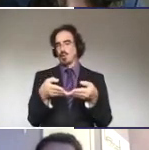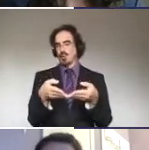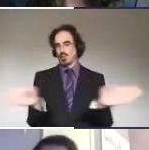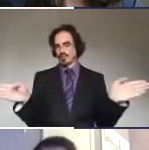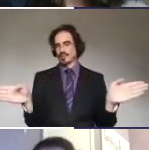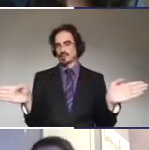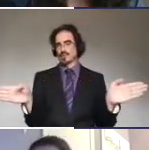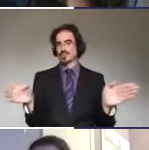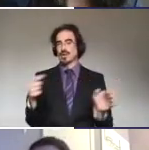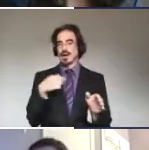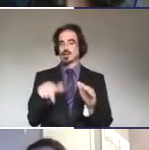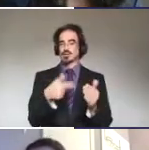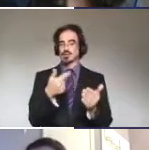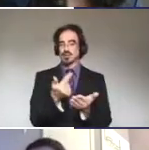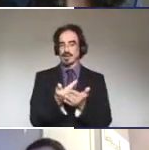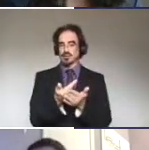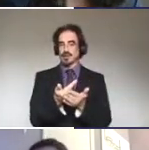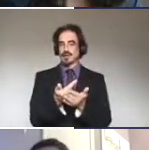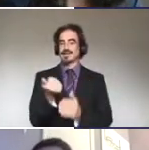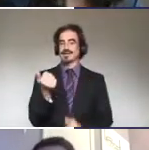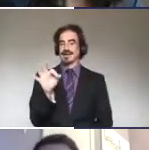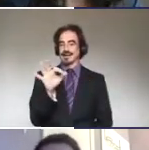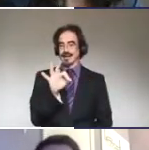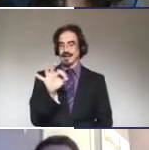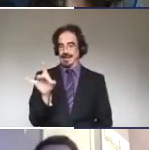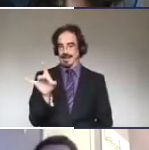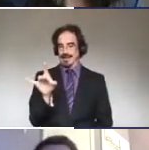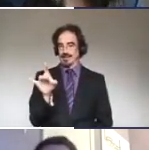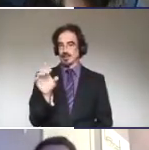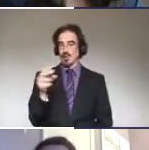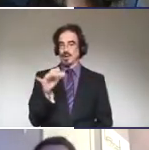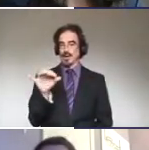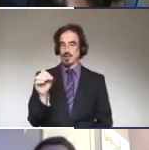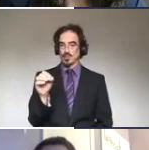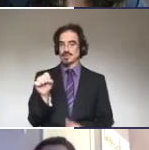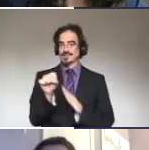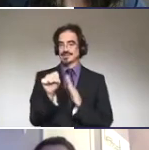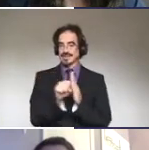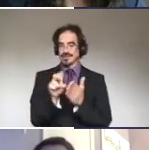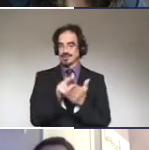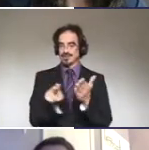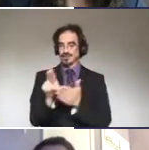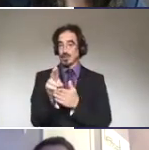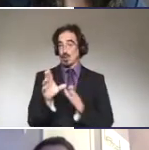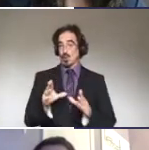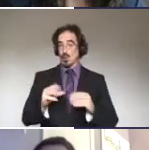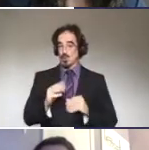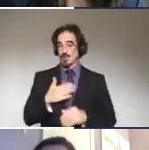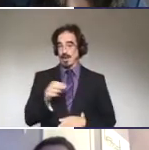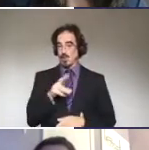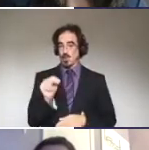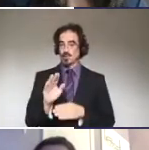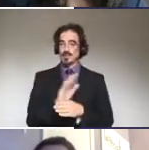I graduated in 1998 from the Ohio State University, owned my own business since 2011.